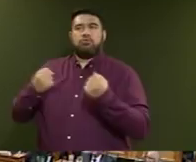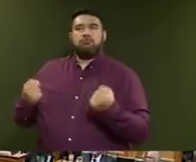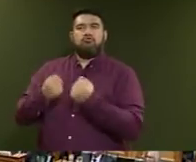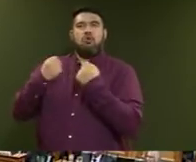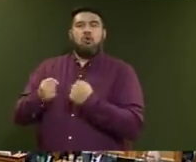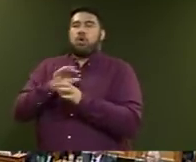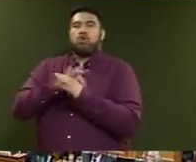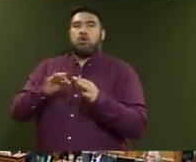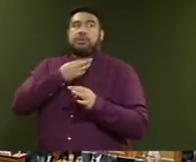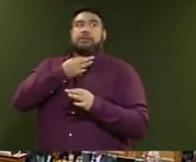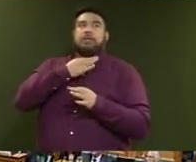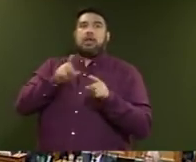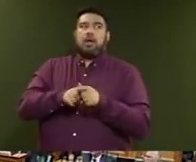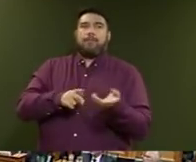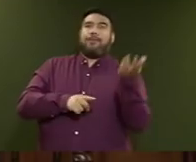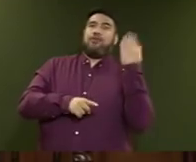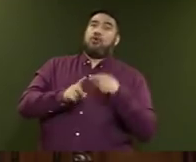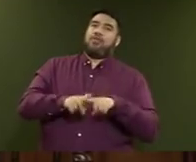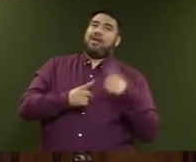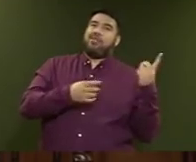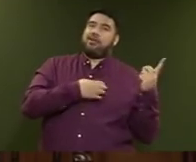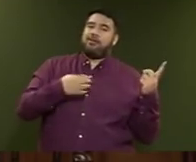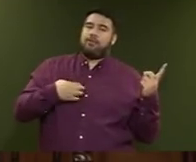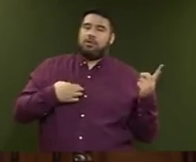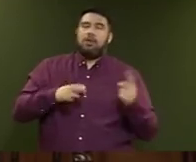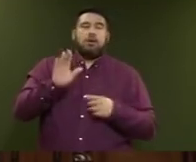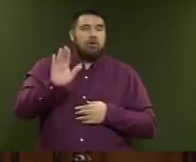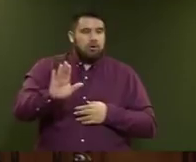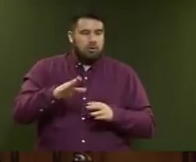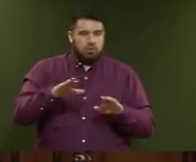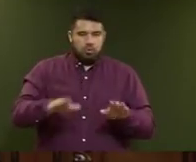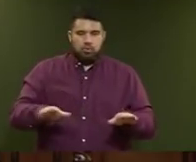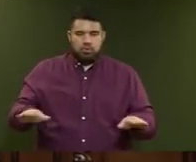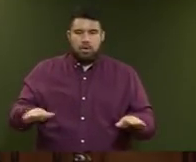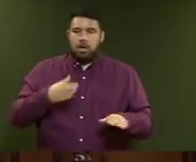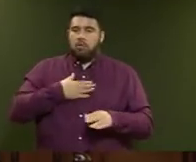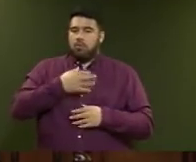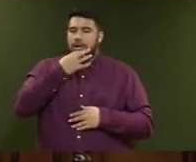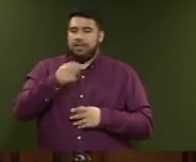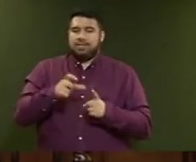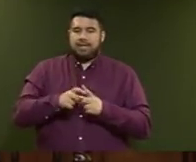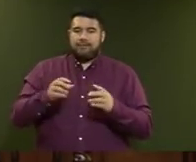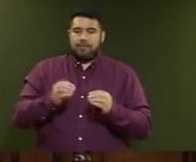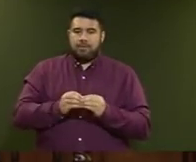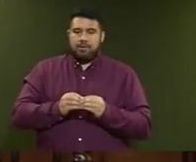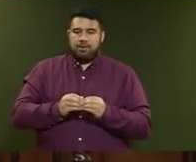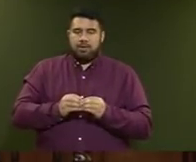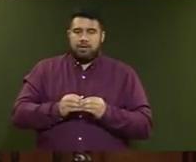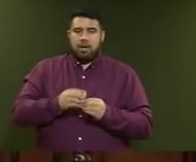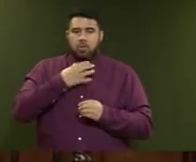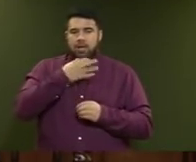us in. Order, before I call a member, am going to ask David Bennett to go the rest of this